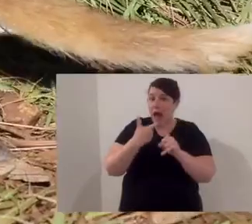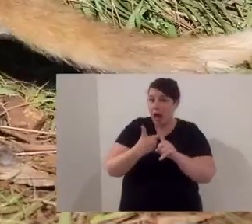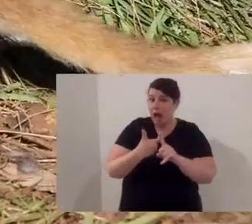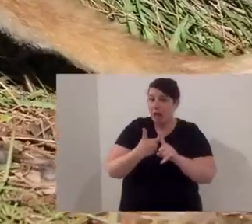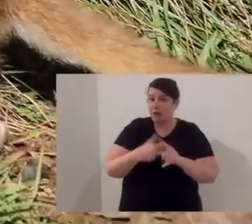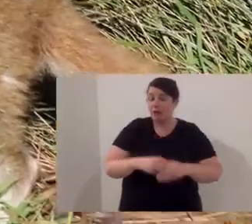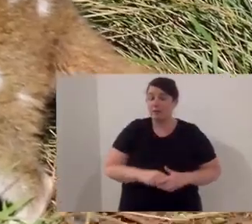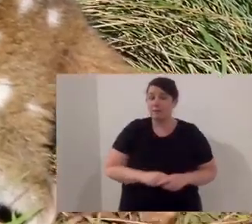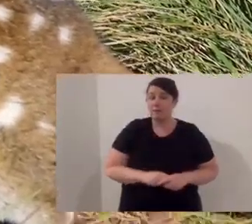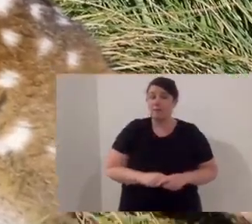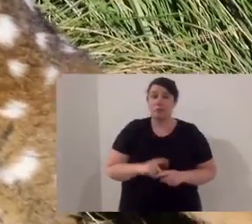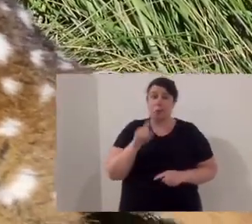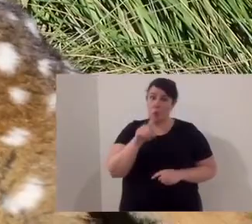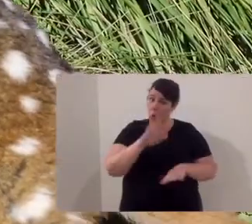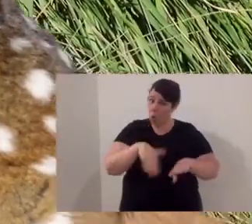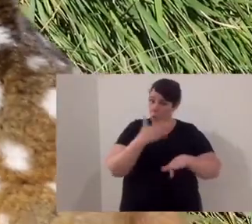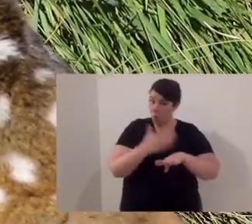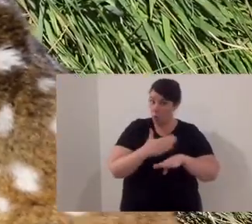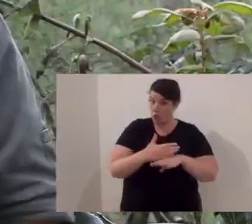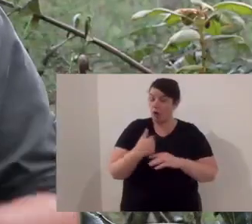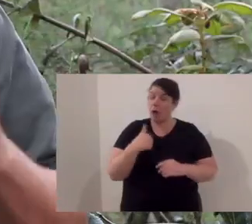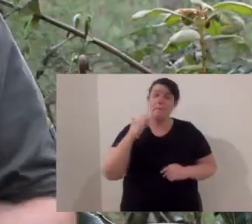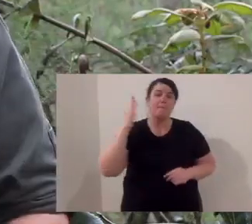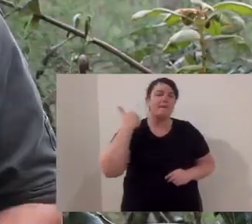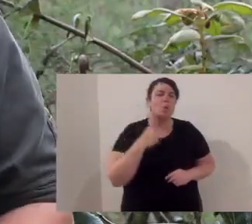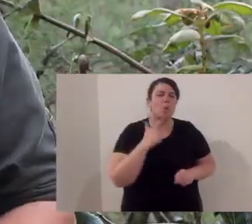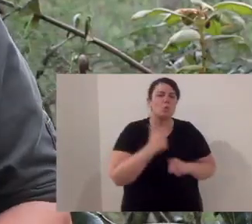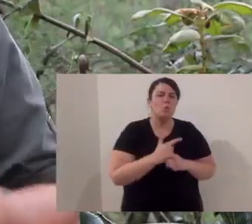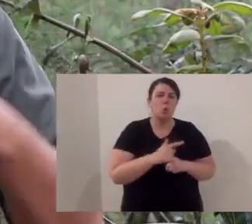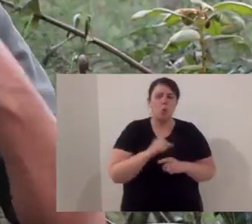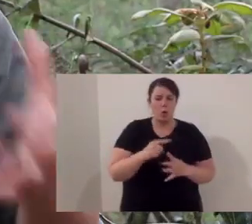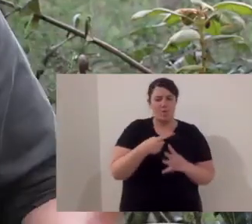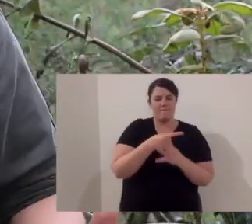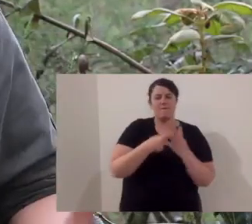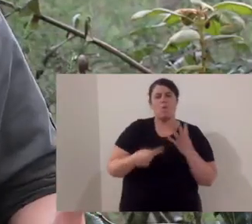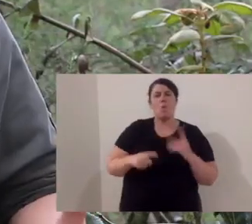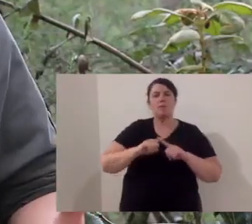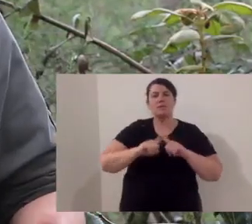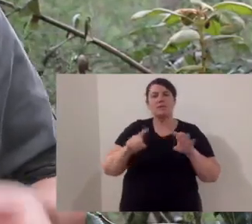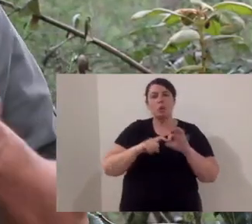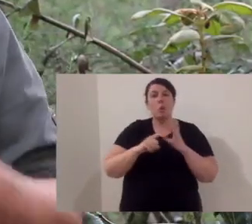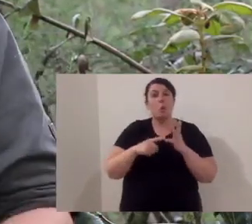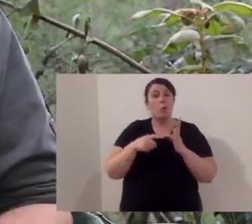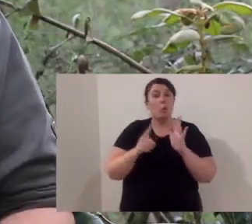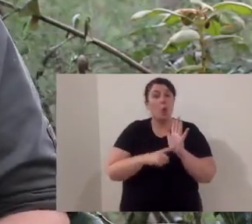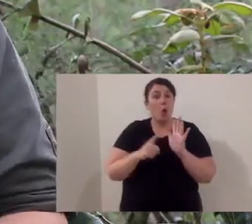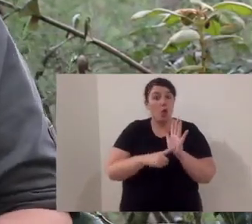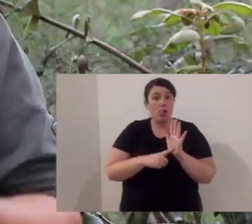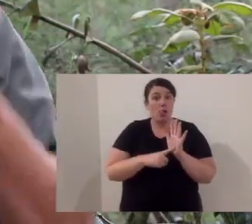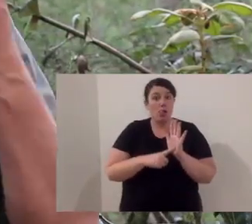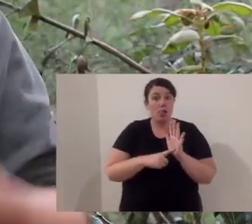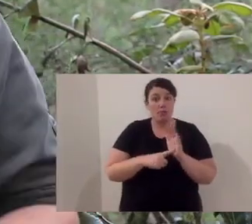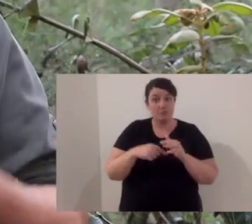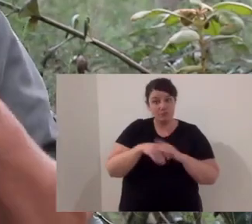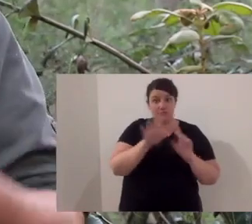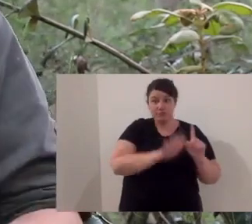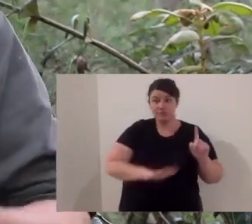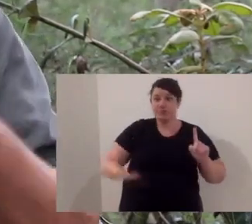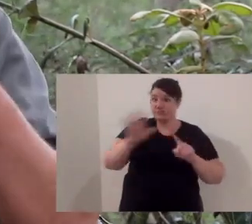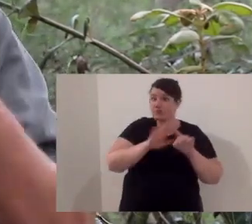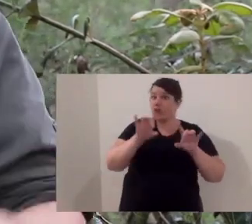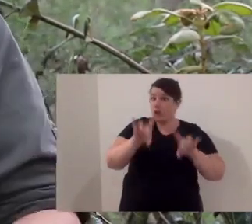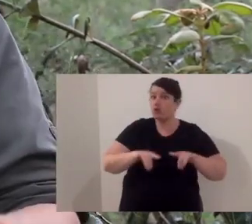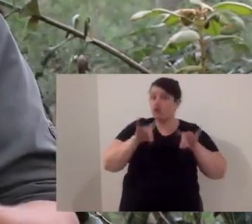future in Aussie Ark sanctuaries. Your homework for today. I mentioned earlier, there are four